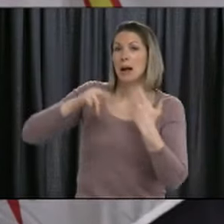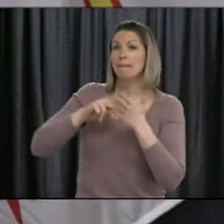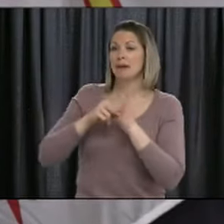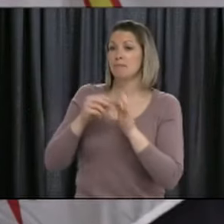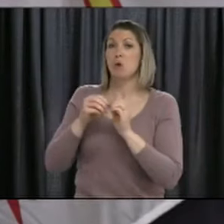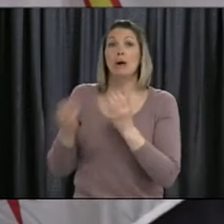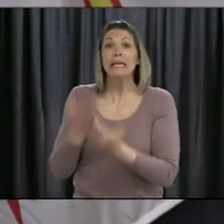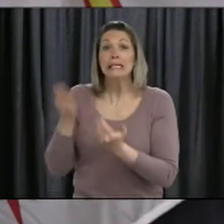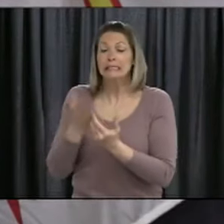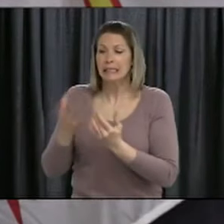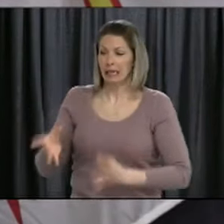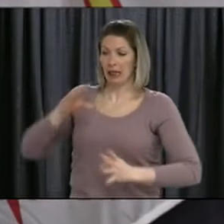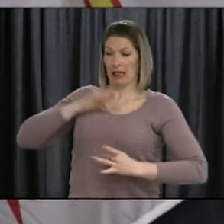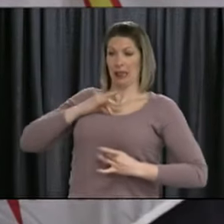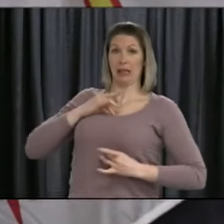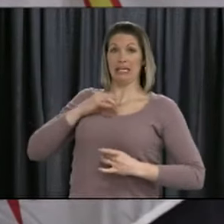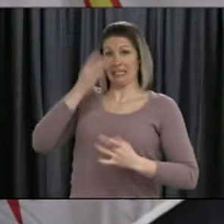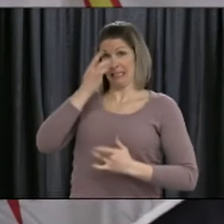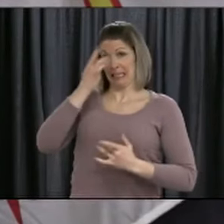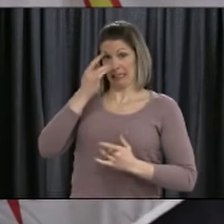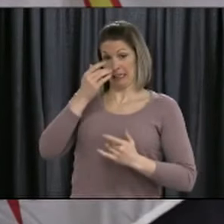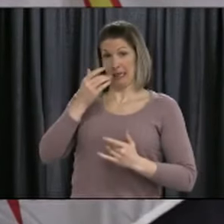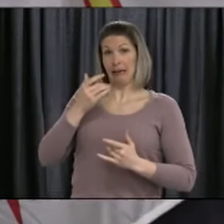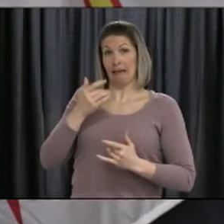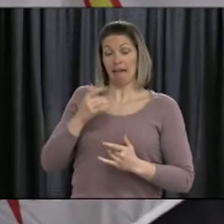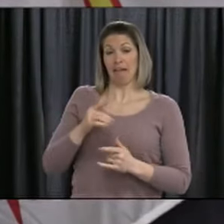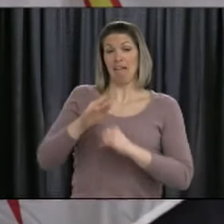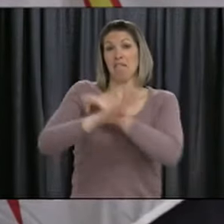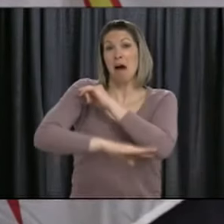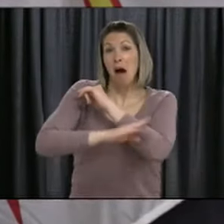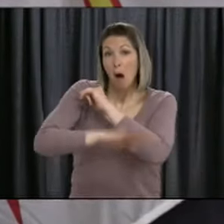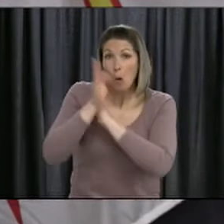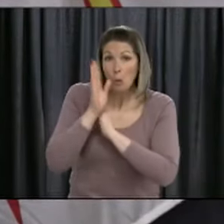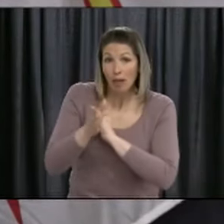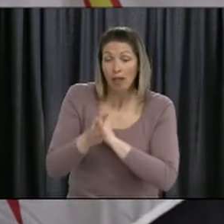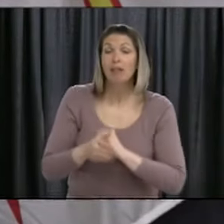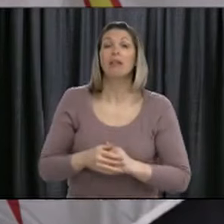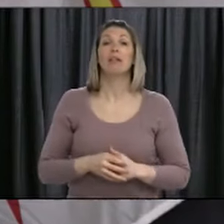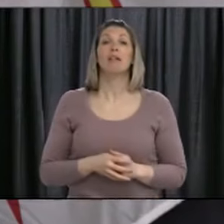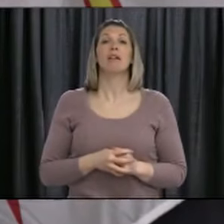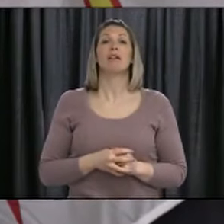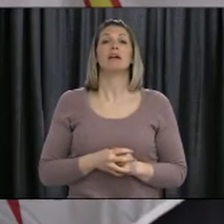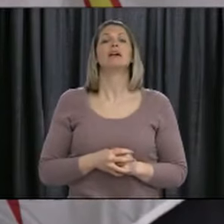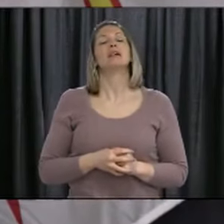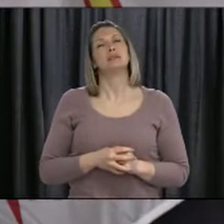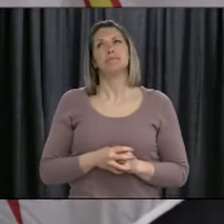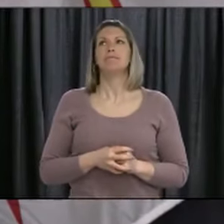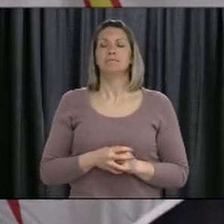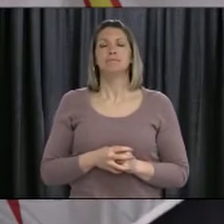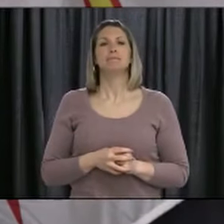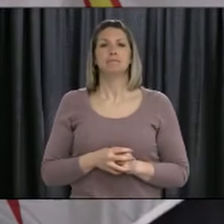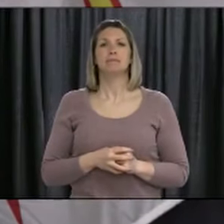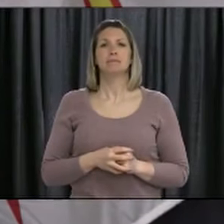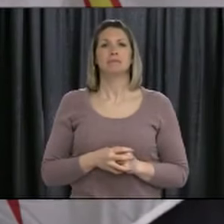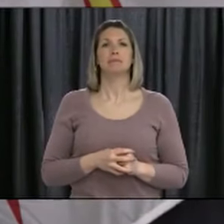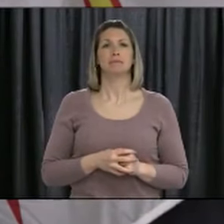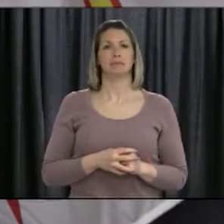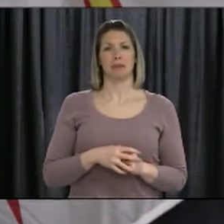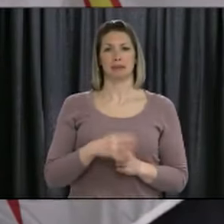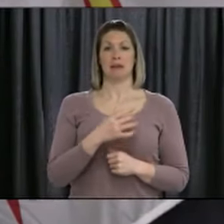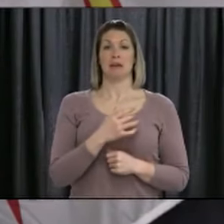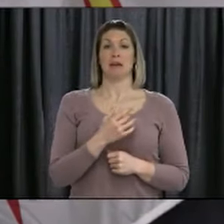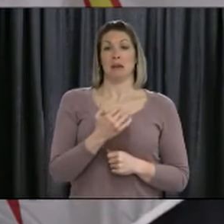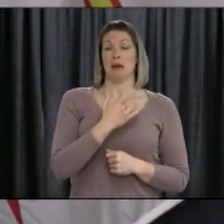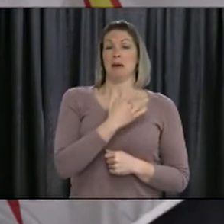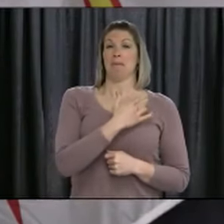infections in general, not only COVID-19. Yeah. So, I mean, for a lot of people, your immunity to viral infections will last more than one